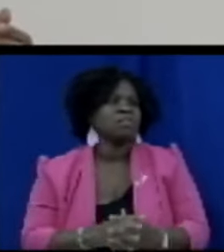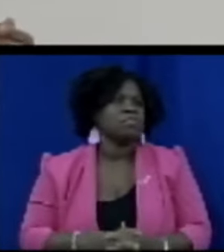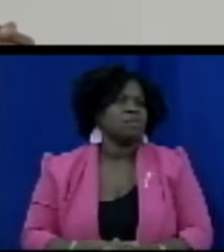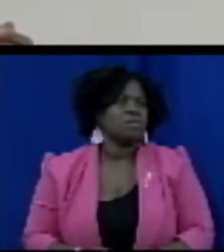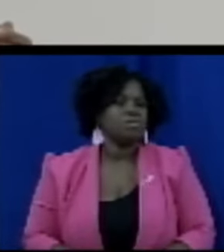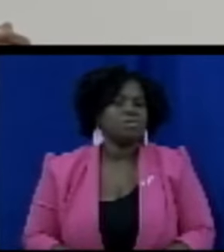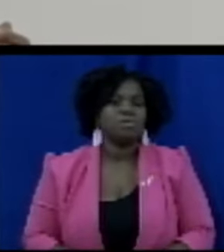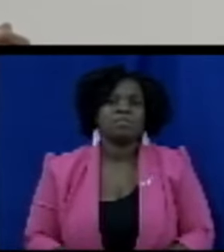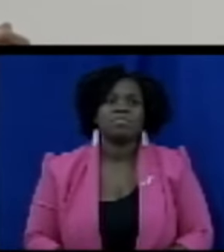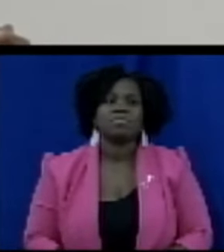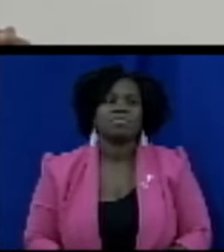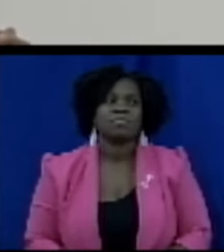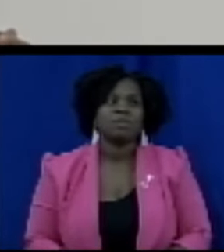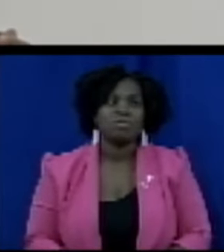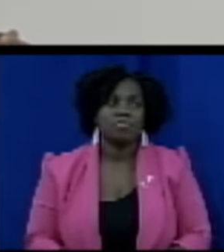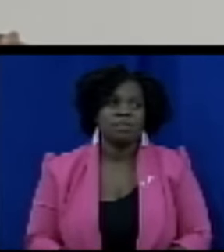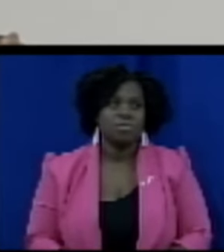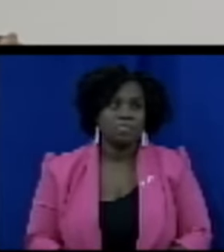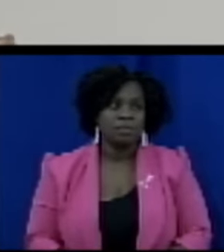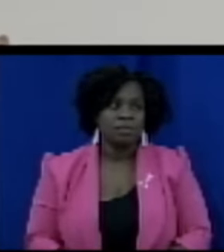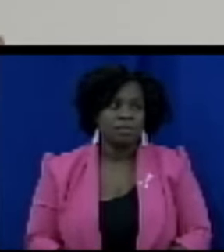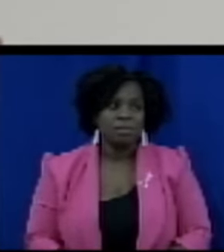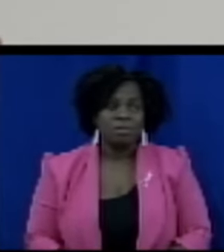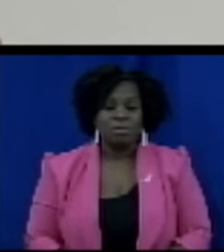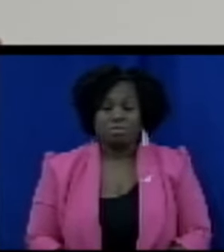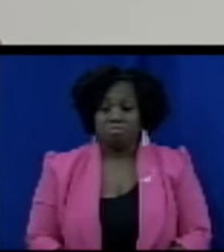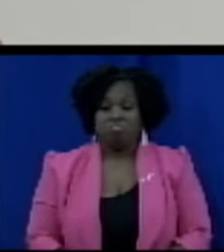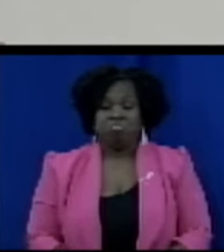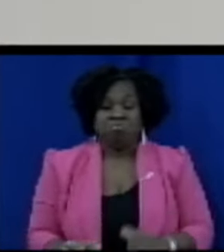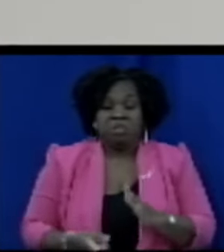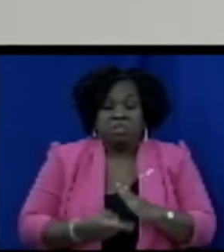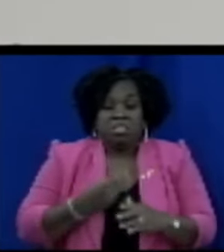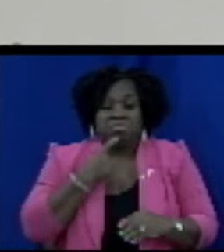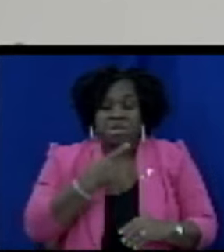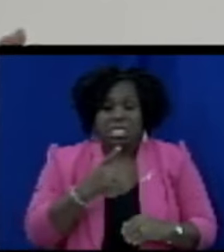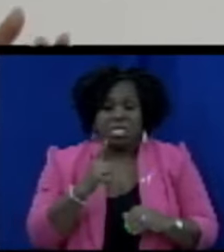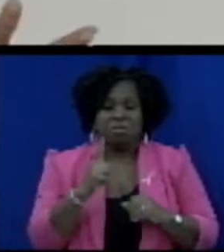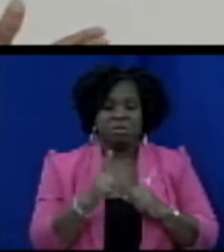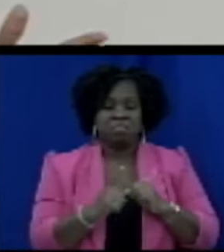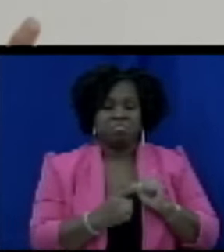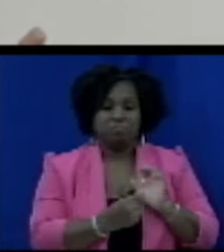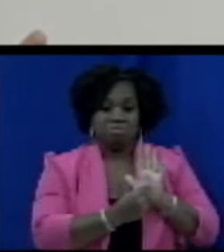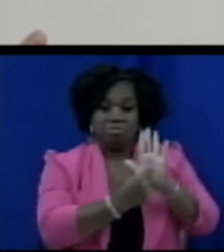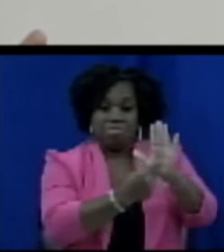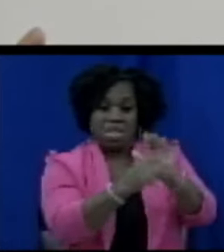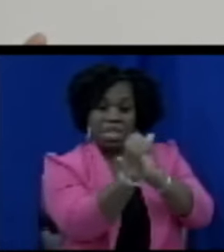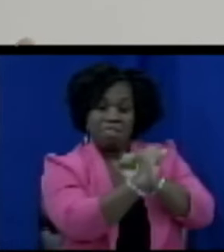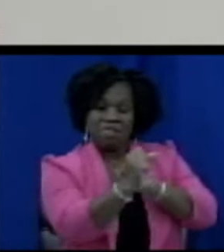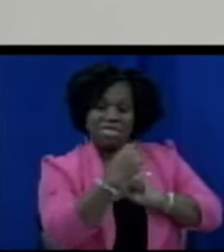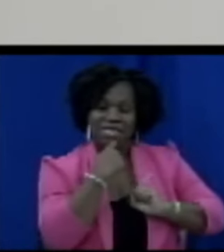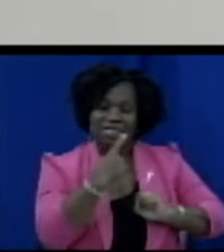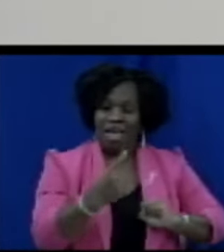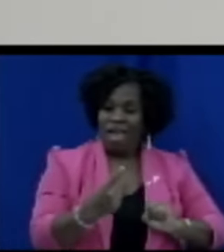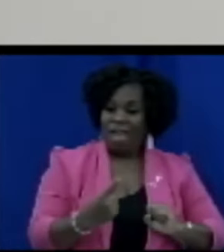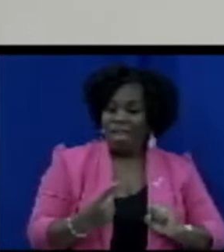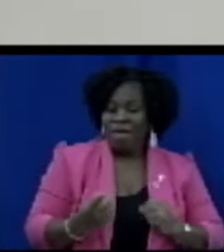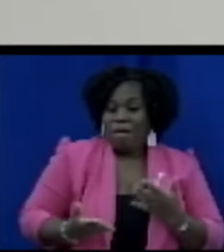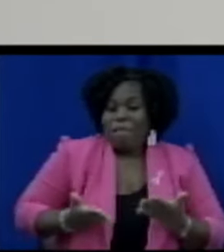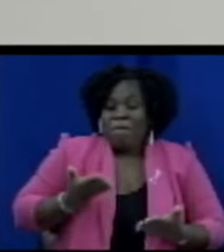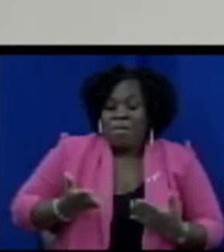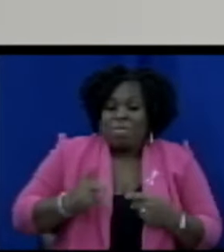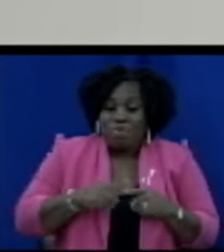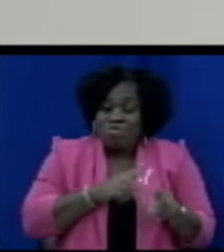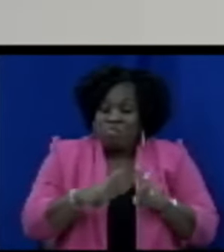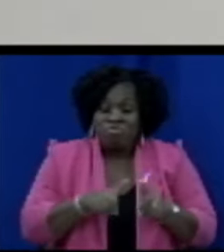this product is supposed to work well for you when you're having your nocturnal activities it may not work but then can you prove